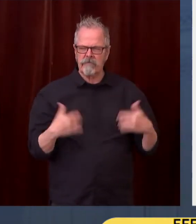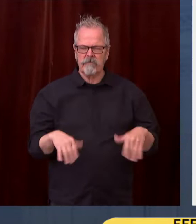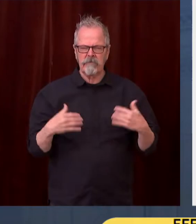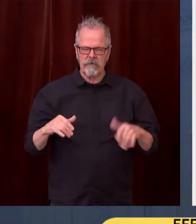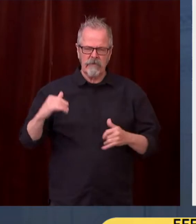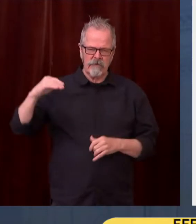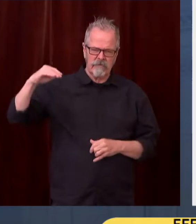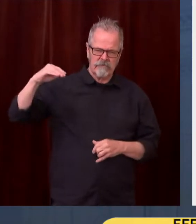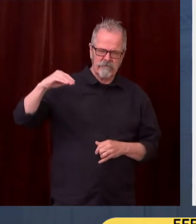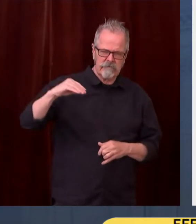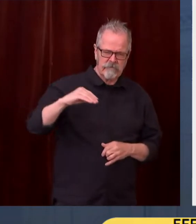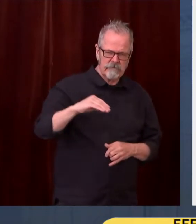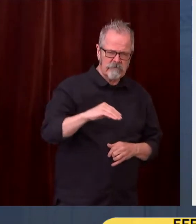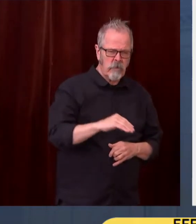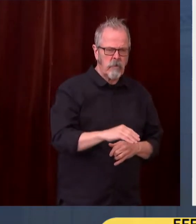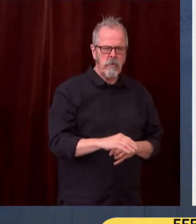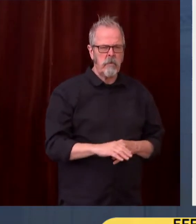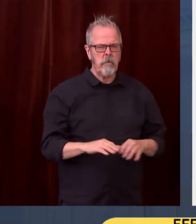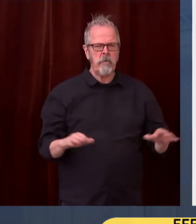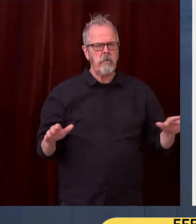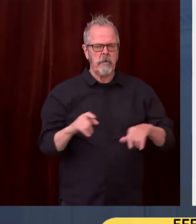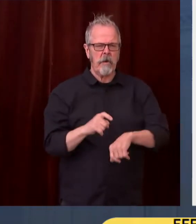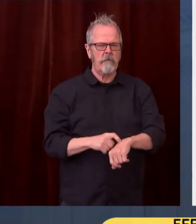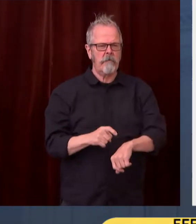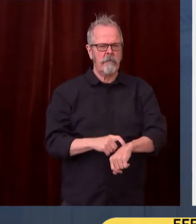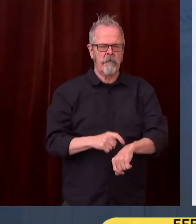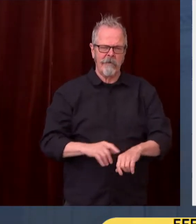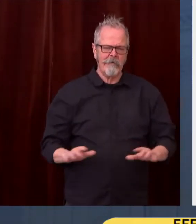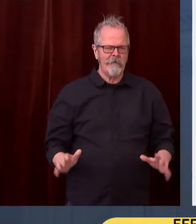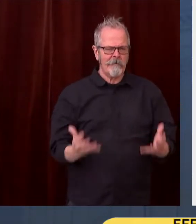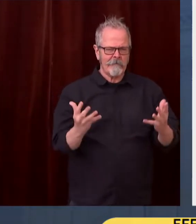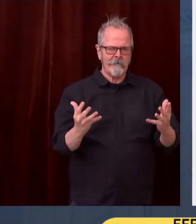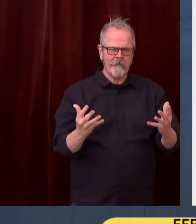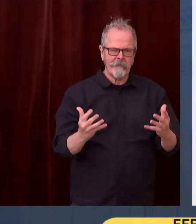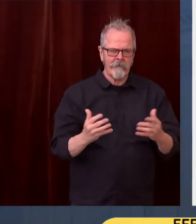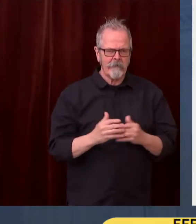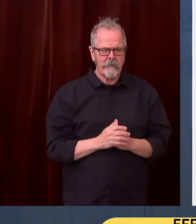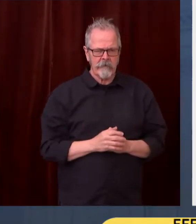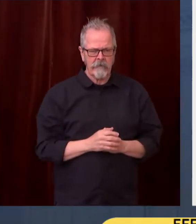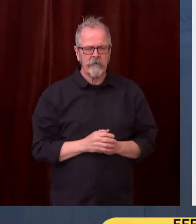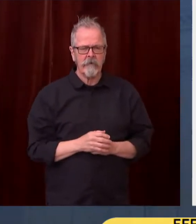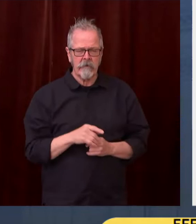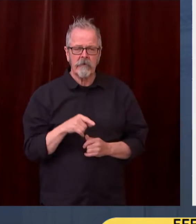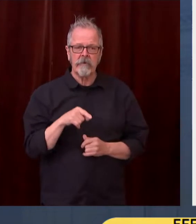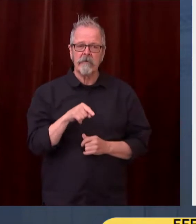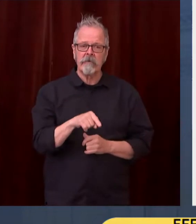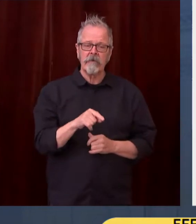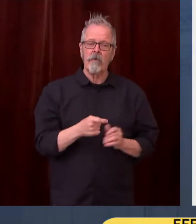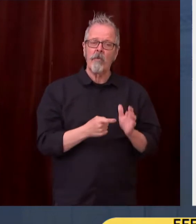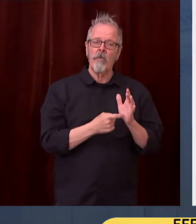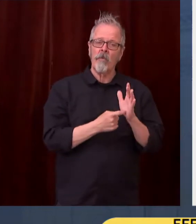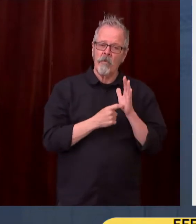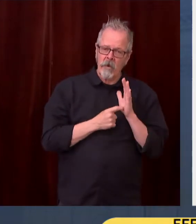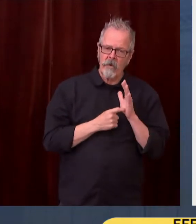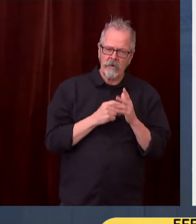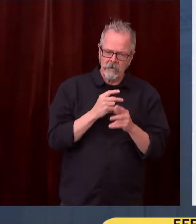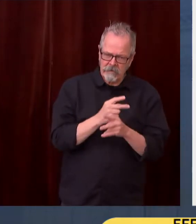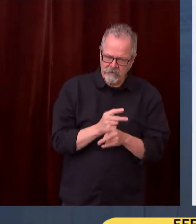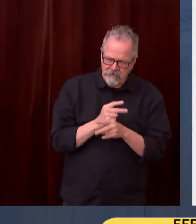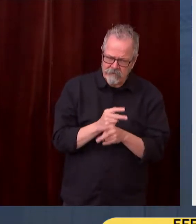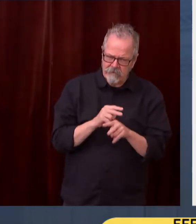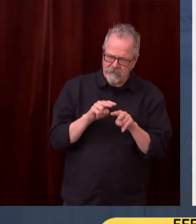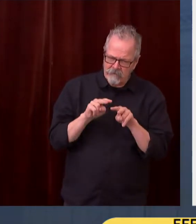-generation opportunity to provide permanent supportive housing and quickly expand affordable housing by purchasing distressed